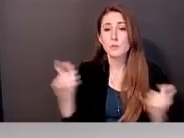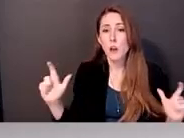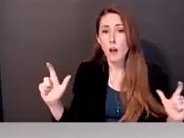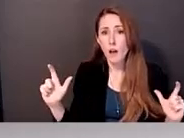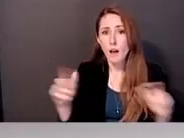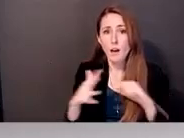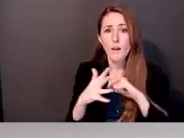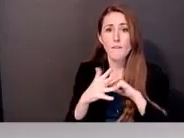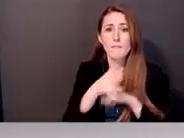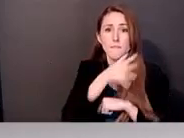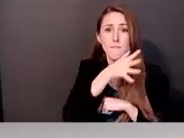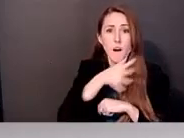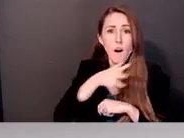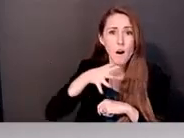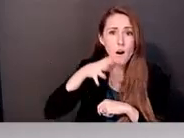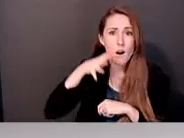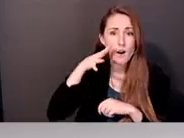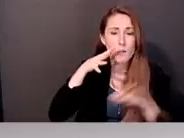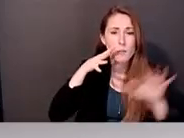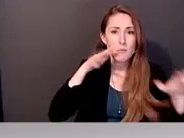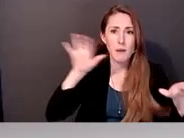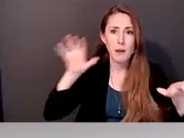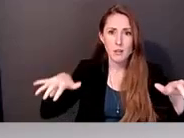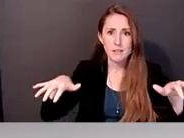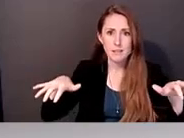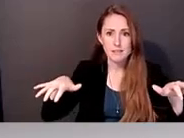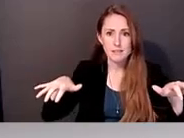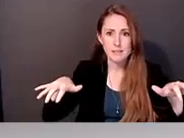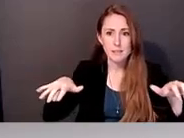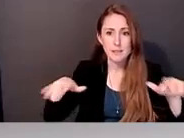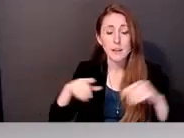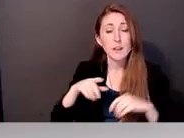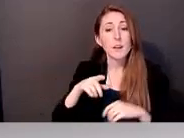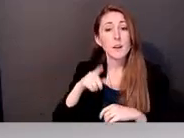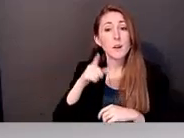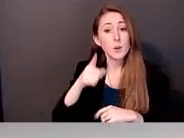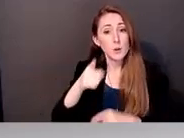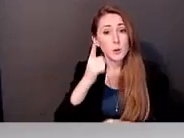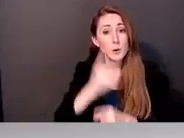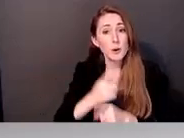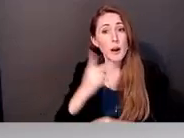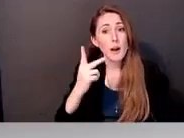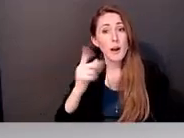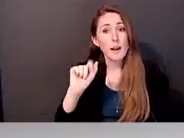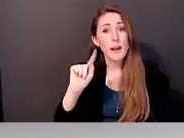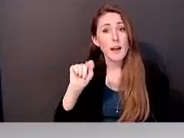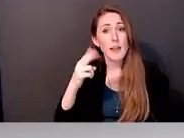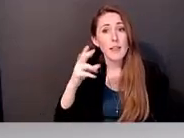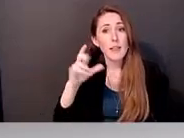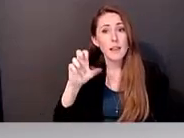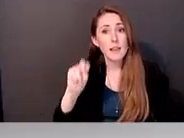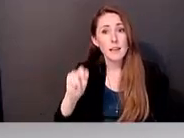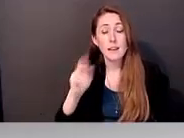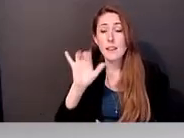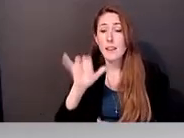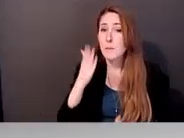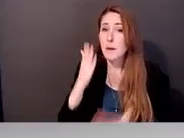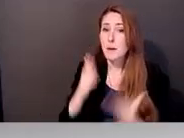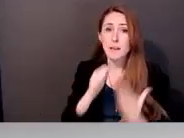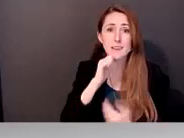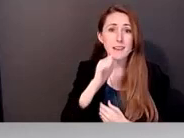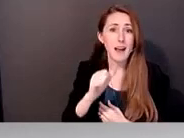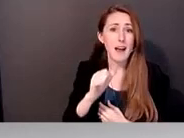in our county. And that might not be, you're correct, Kathleen, is that that might not be the case for every rural setting.